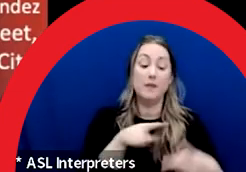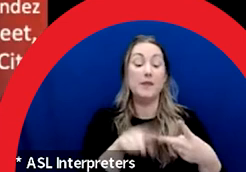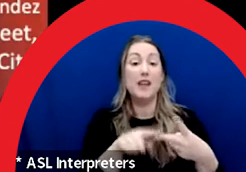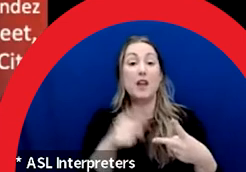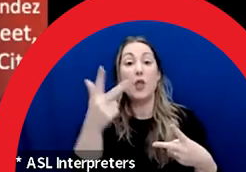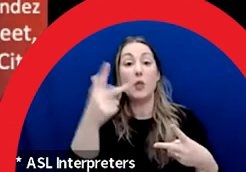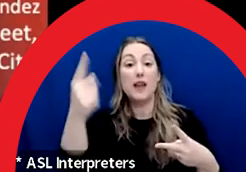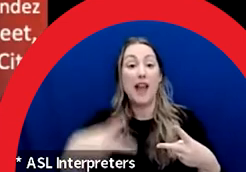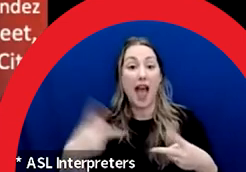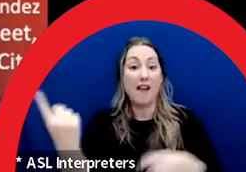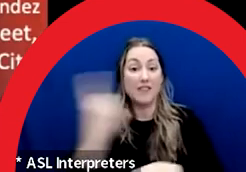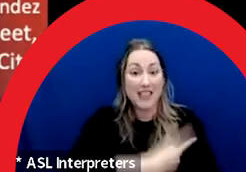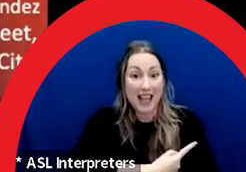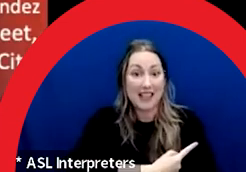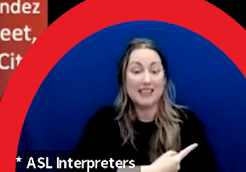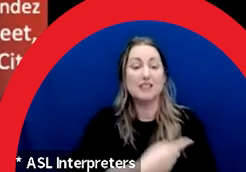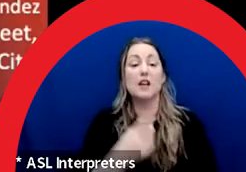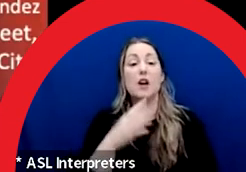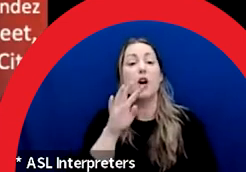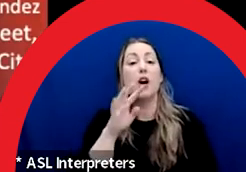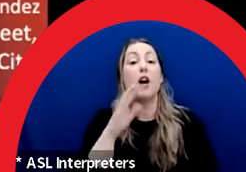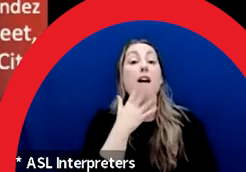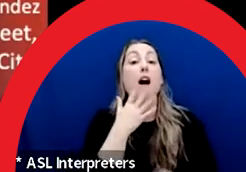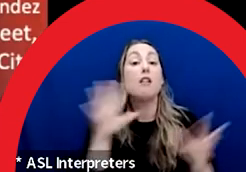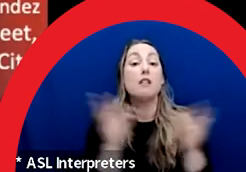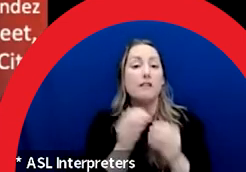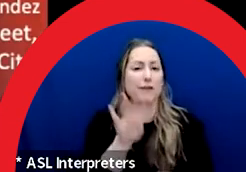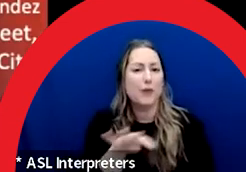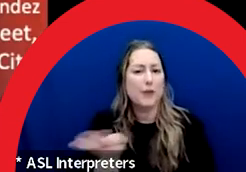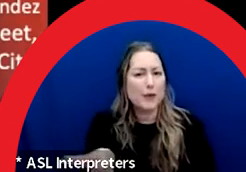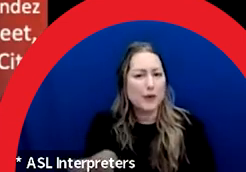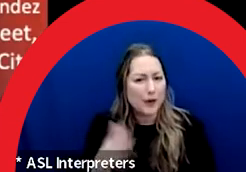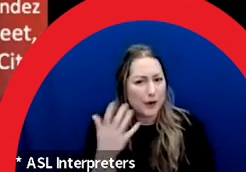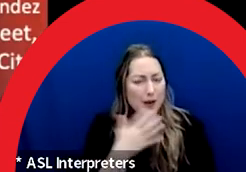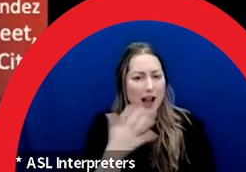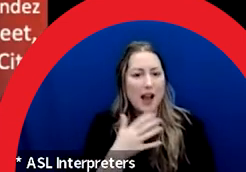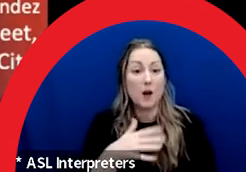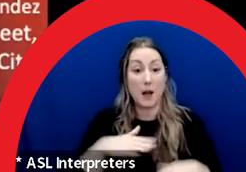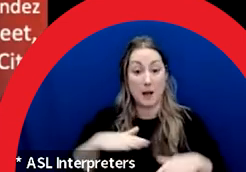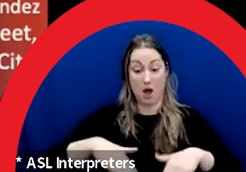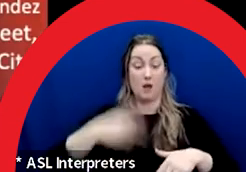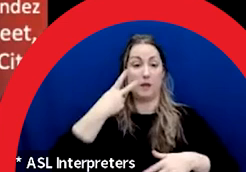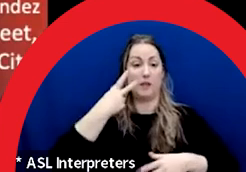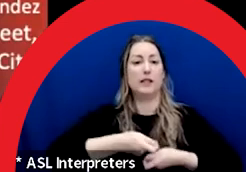and it had 44 colors. The bottom left image shows paint application using rollers.